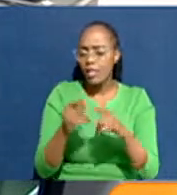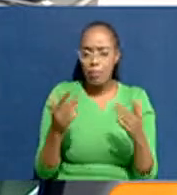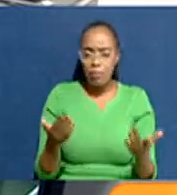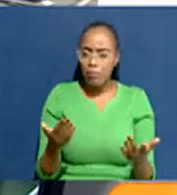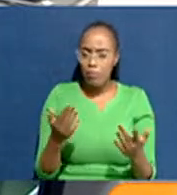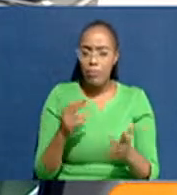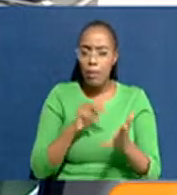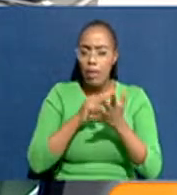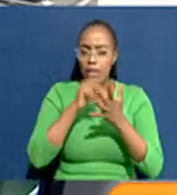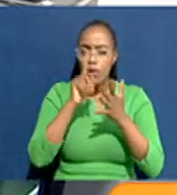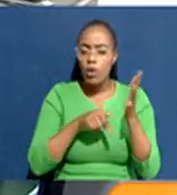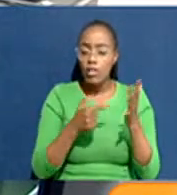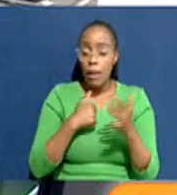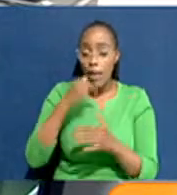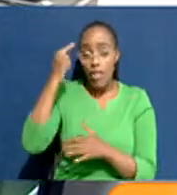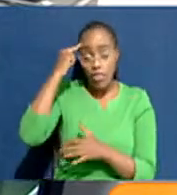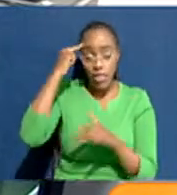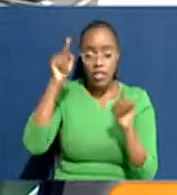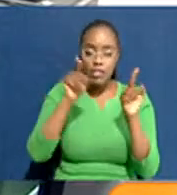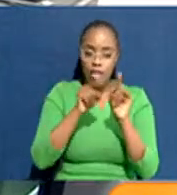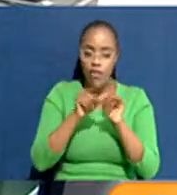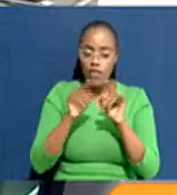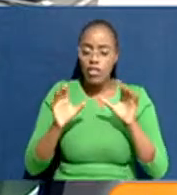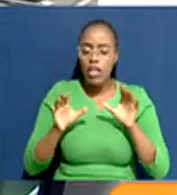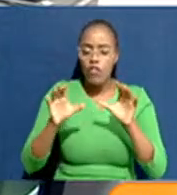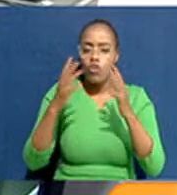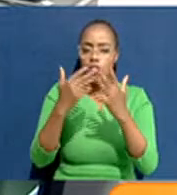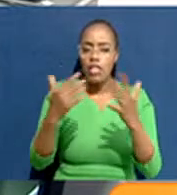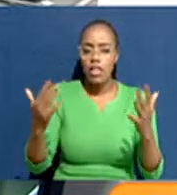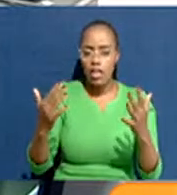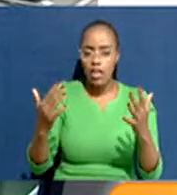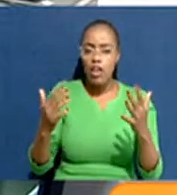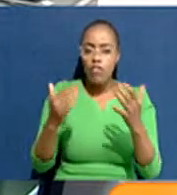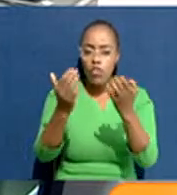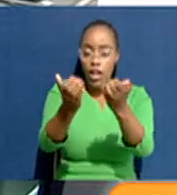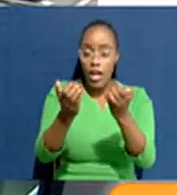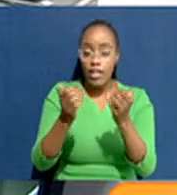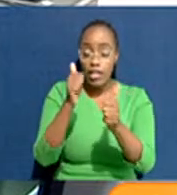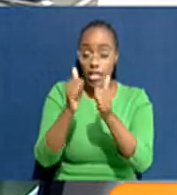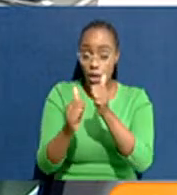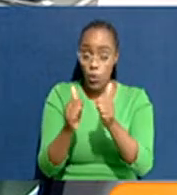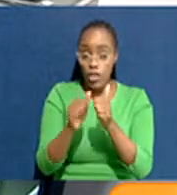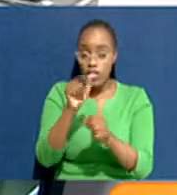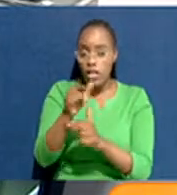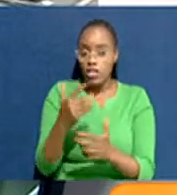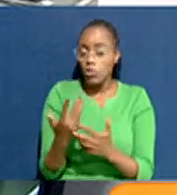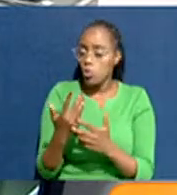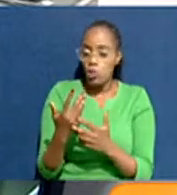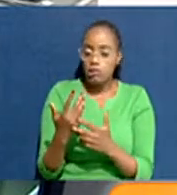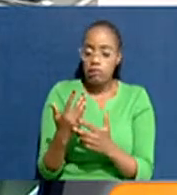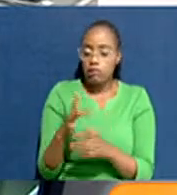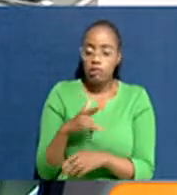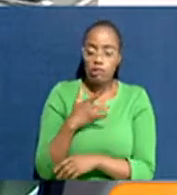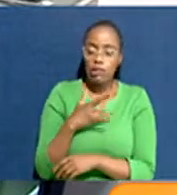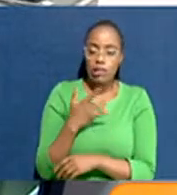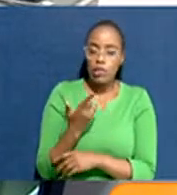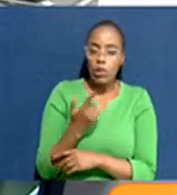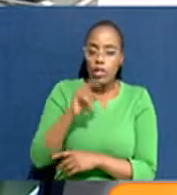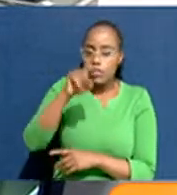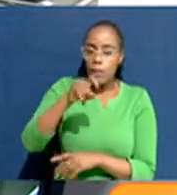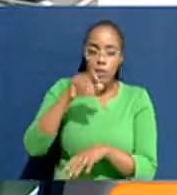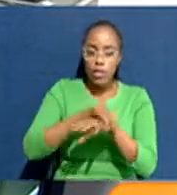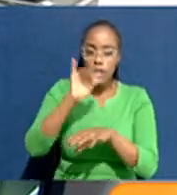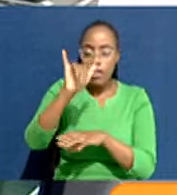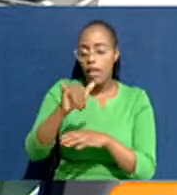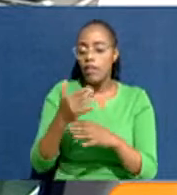So I think it's really a forced thing for a need that you are not trying to meet. And just like